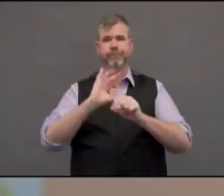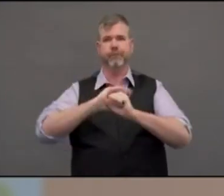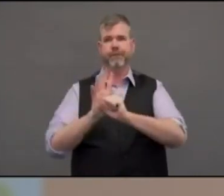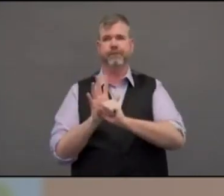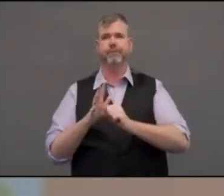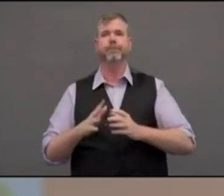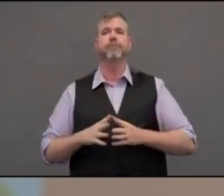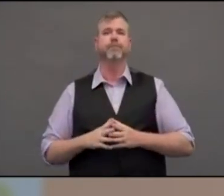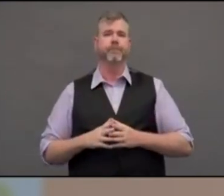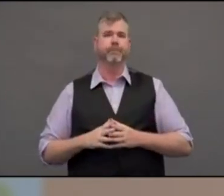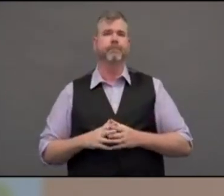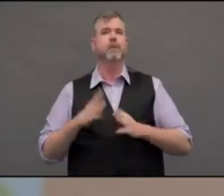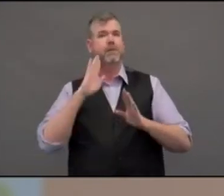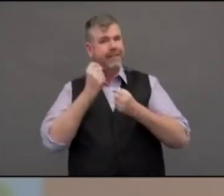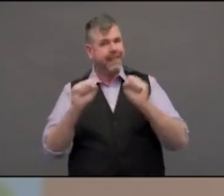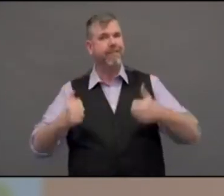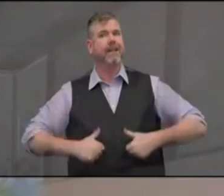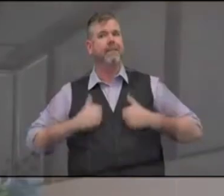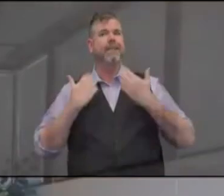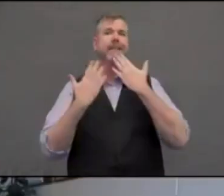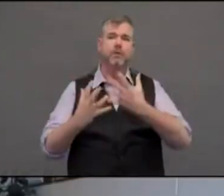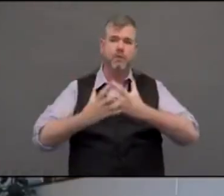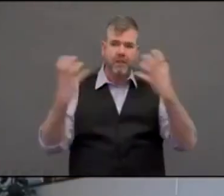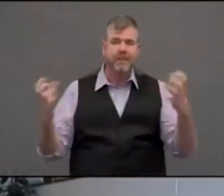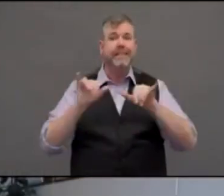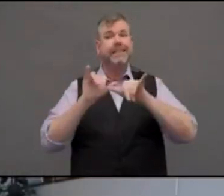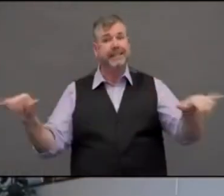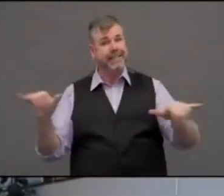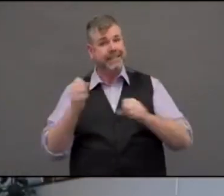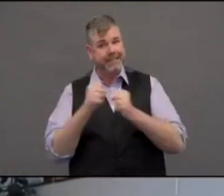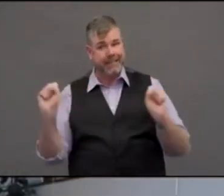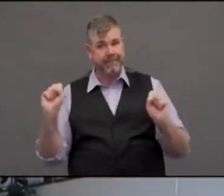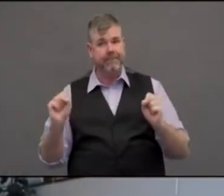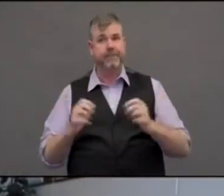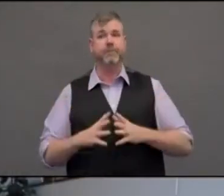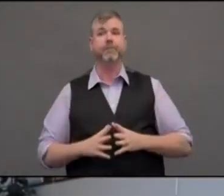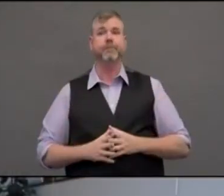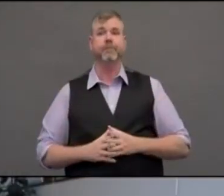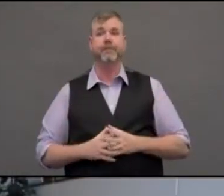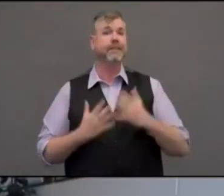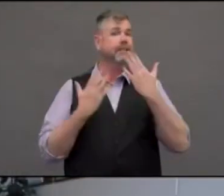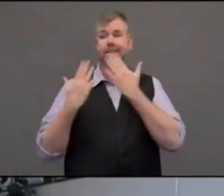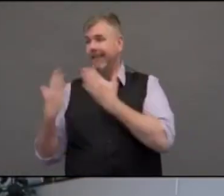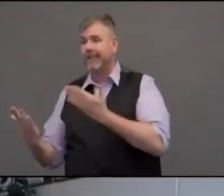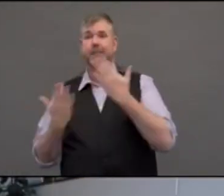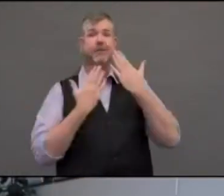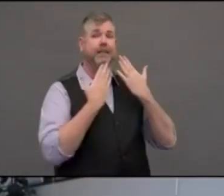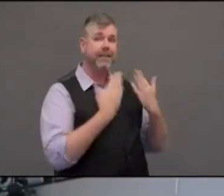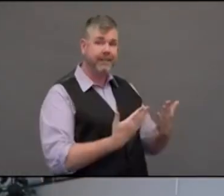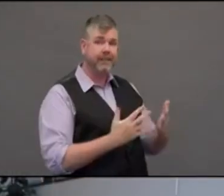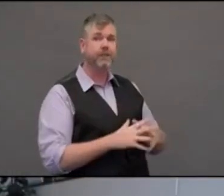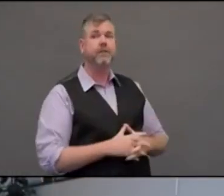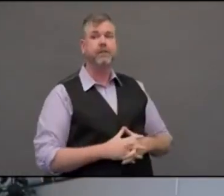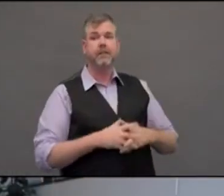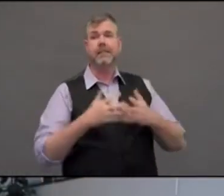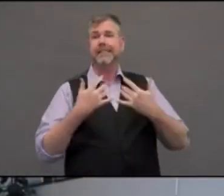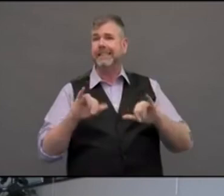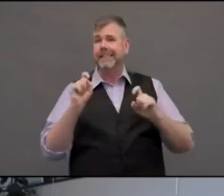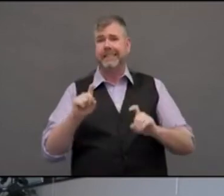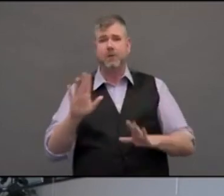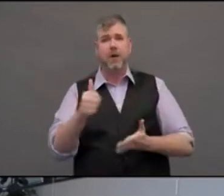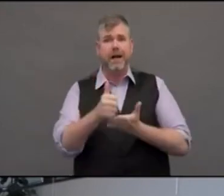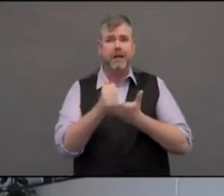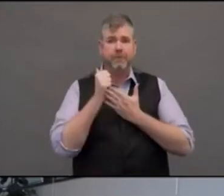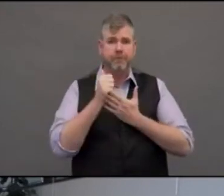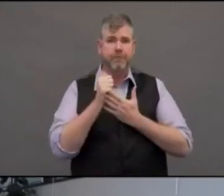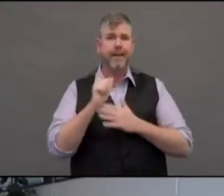safe, everyone. Well, thank you, Dr. Dwin, and thank you, Gloria, for joining us. We still need your help at the Valley Medical Center Foundation. If you'd like